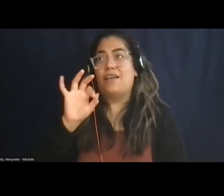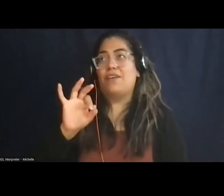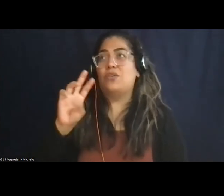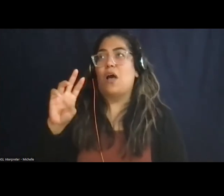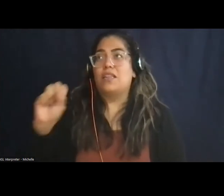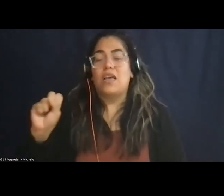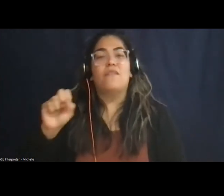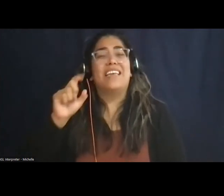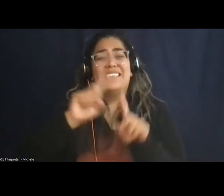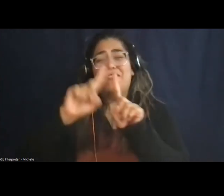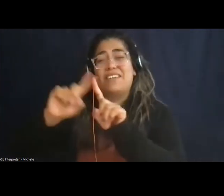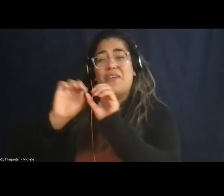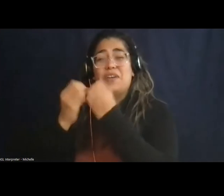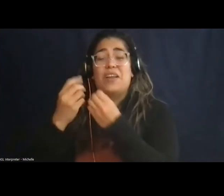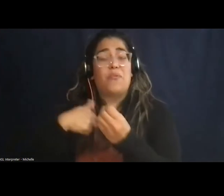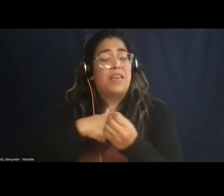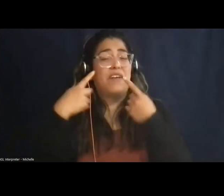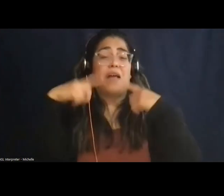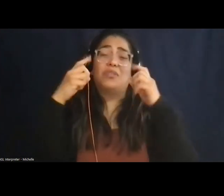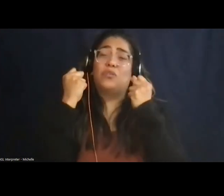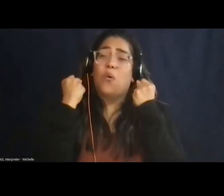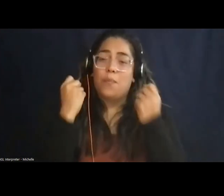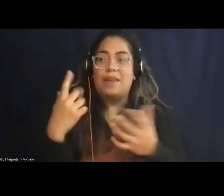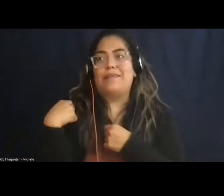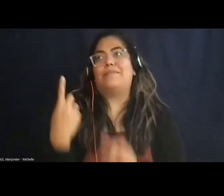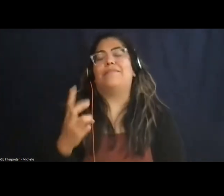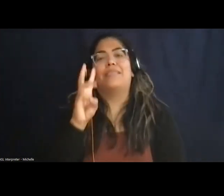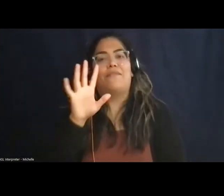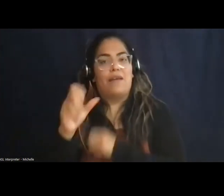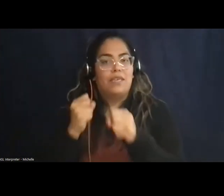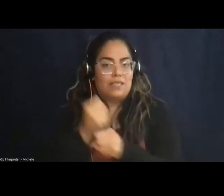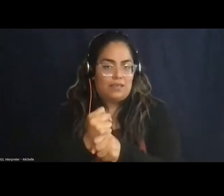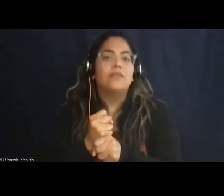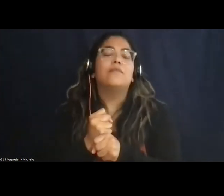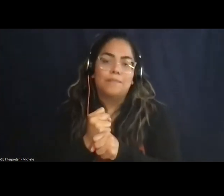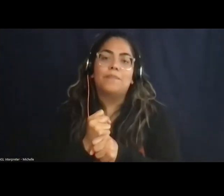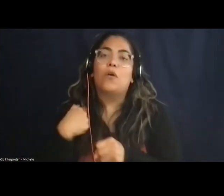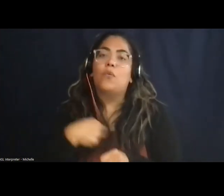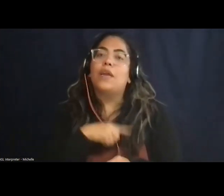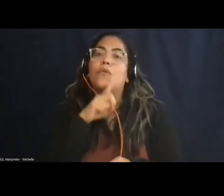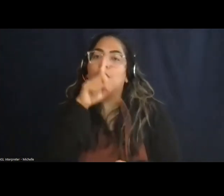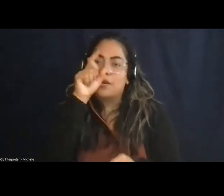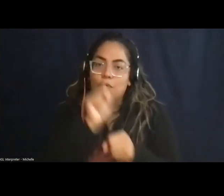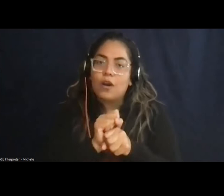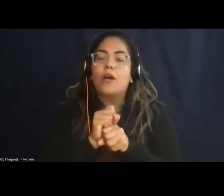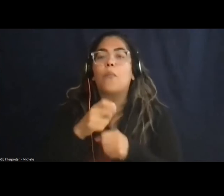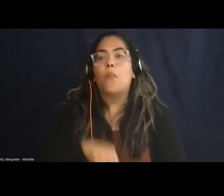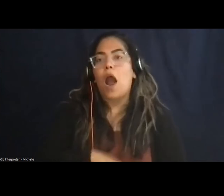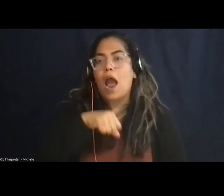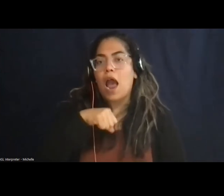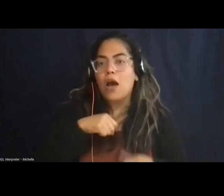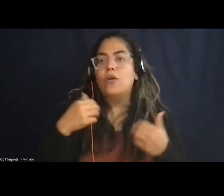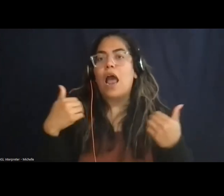been able to accomplish so much in the last 65 years. We're really, really proud to have